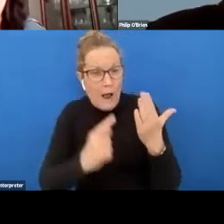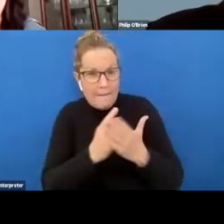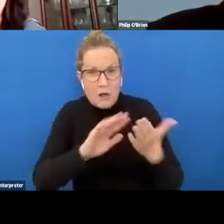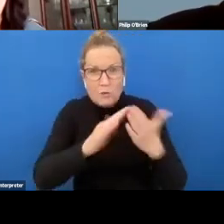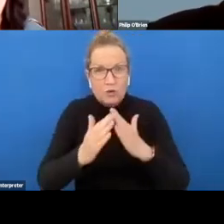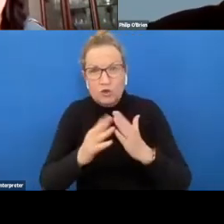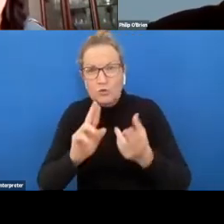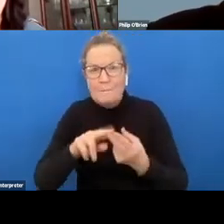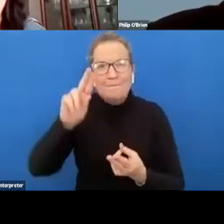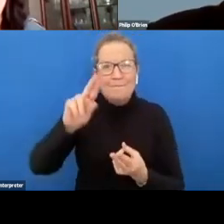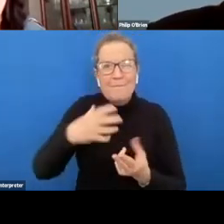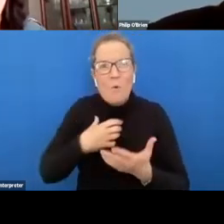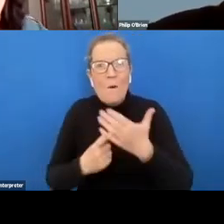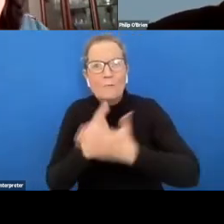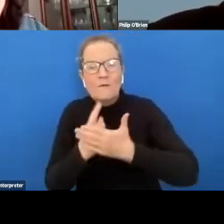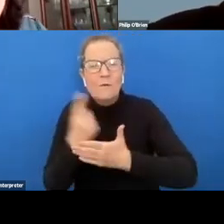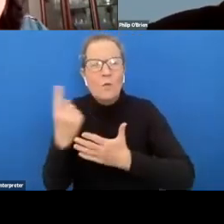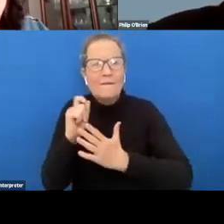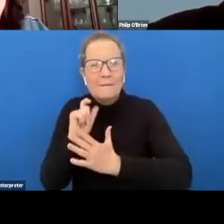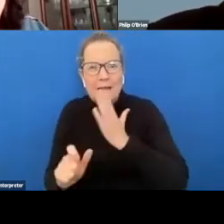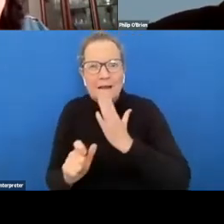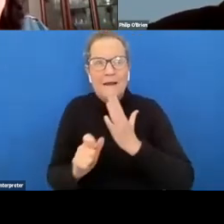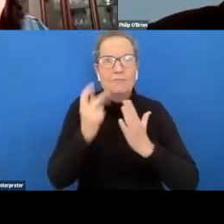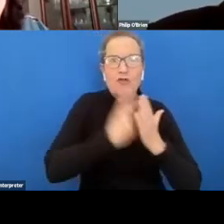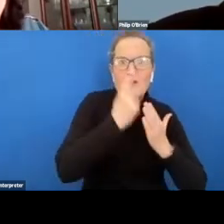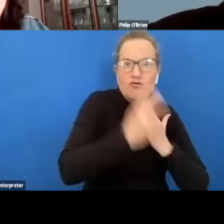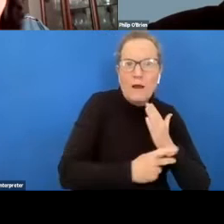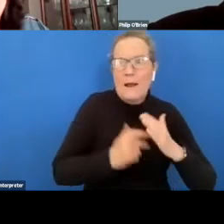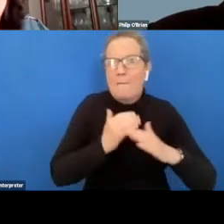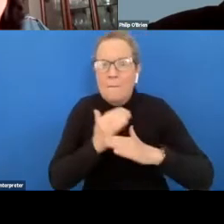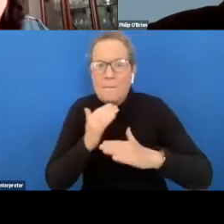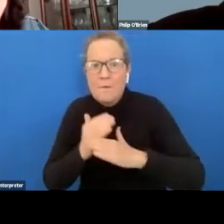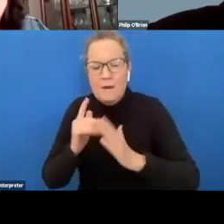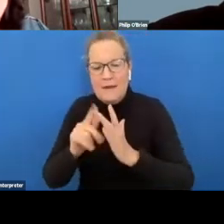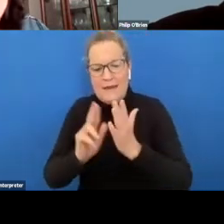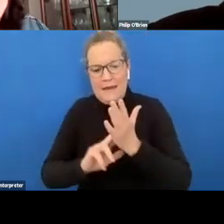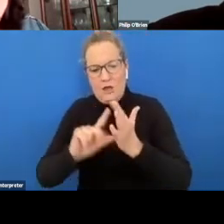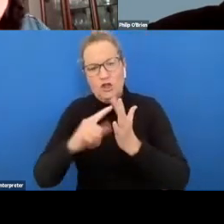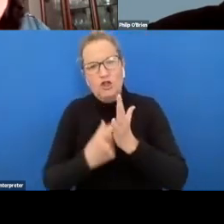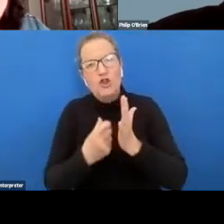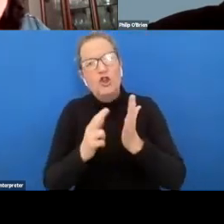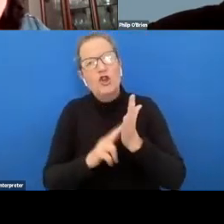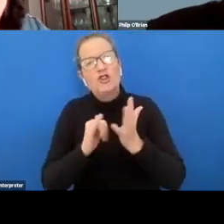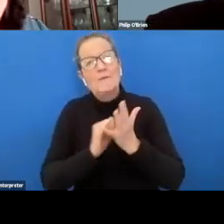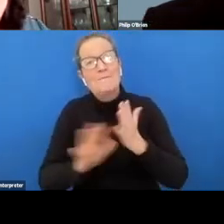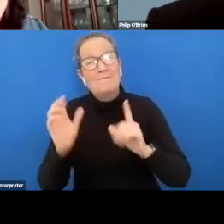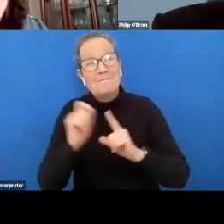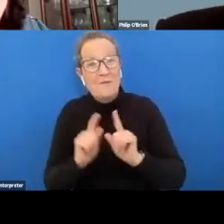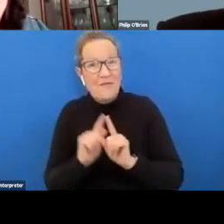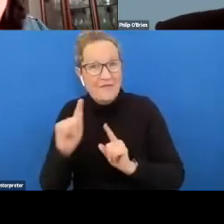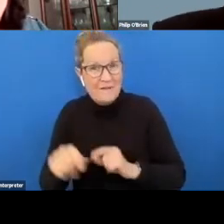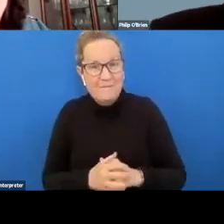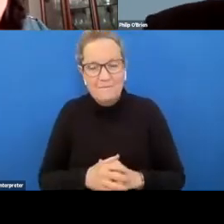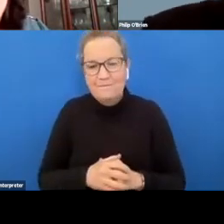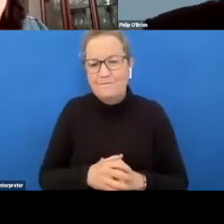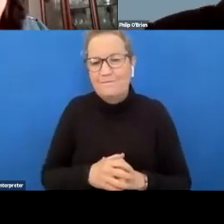for people with disability whether it's programs or services or internship opportunities and the like thanks jade i'd also